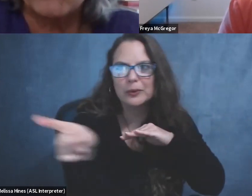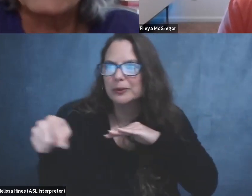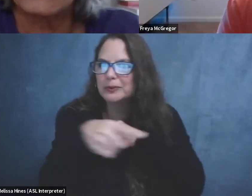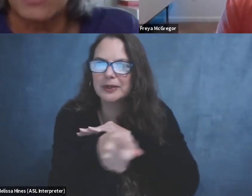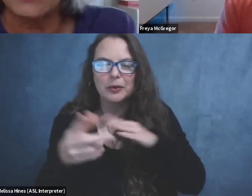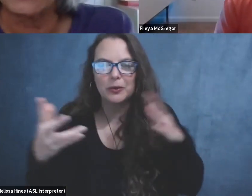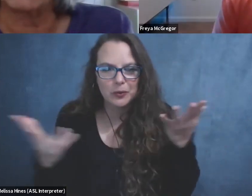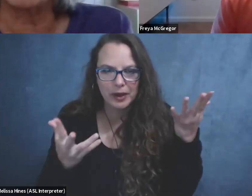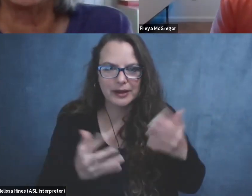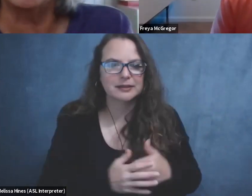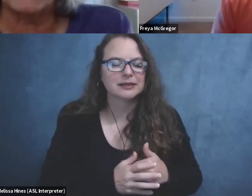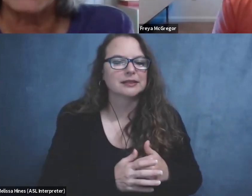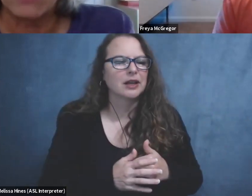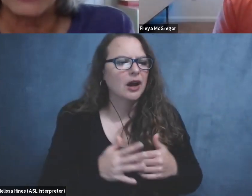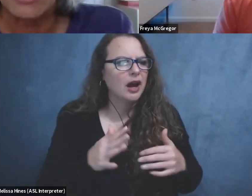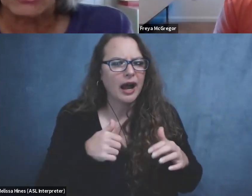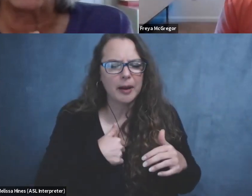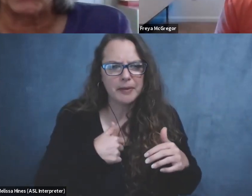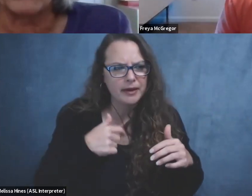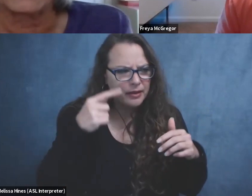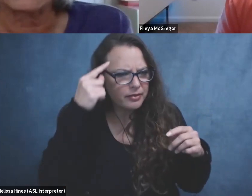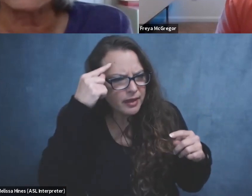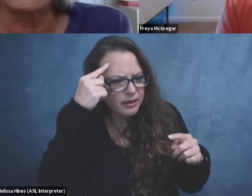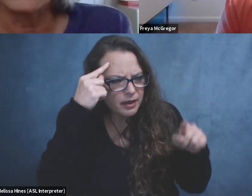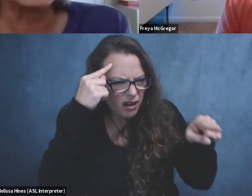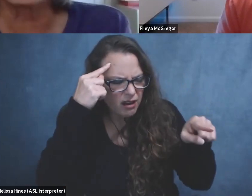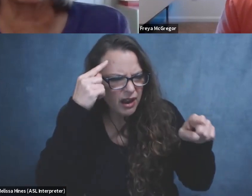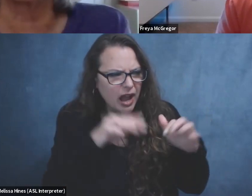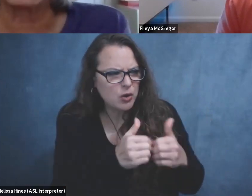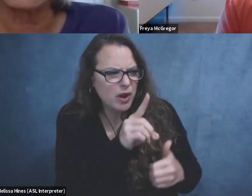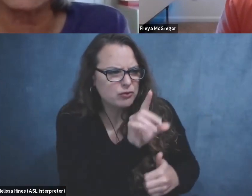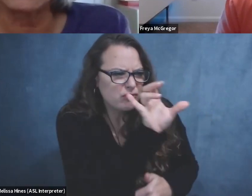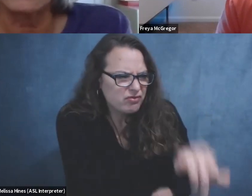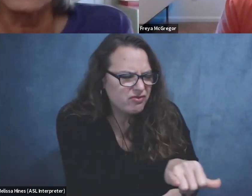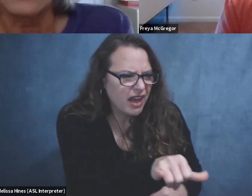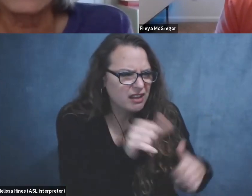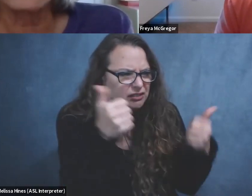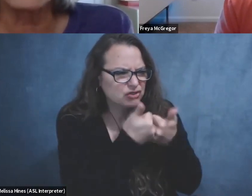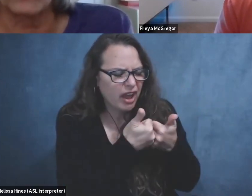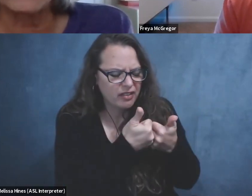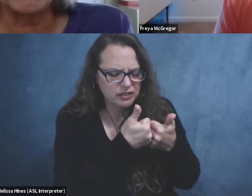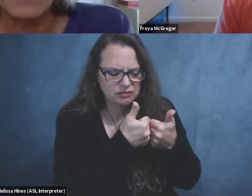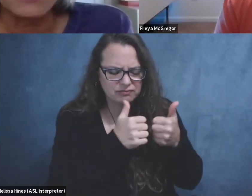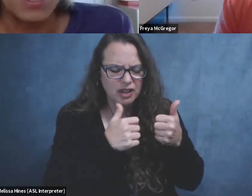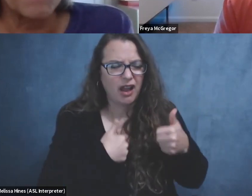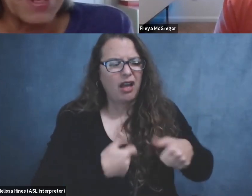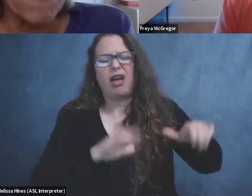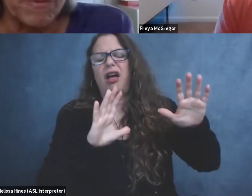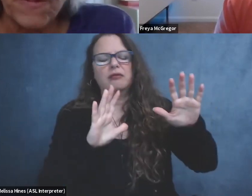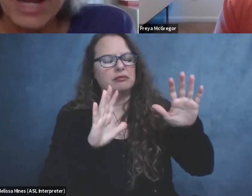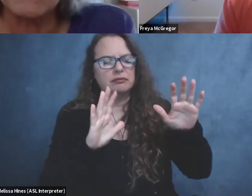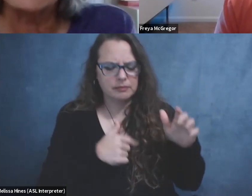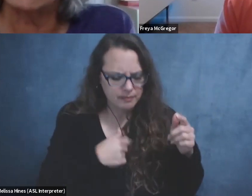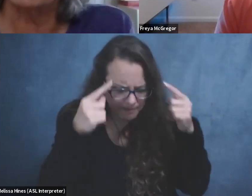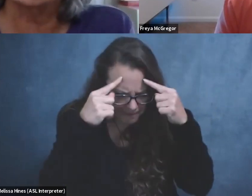empowerment I get from figuring out how to do things is enormous. And so it may, I